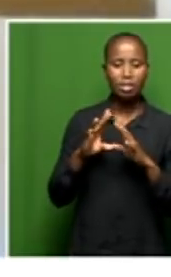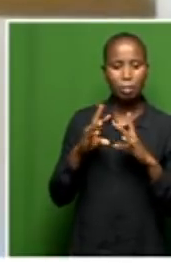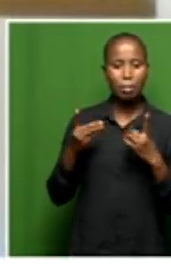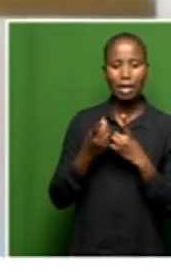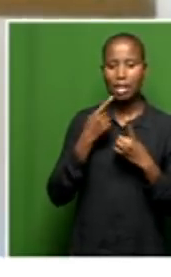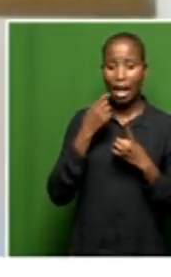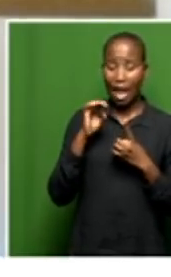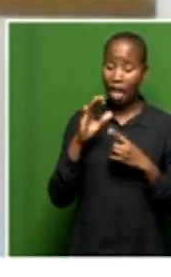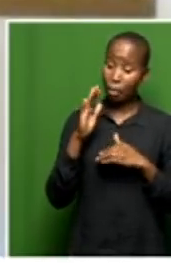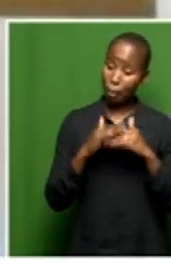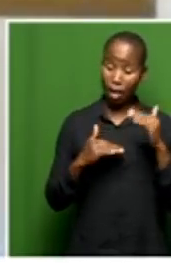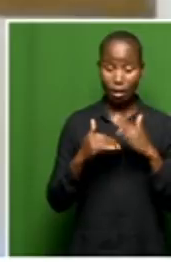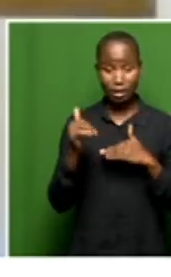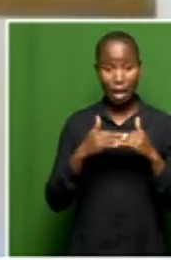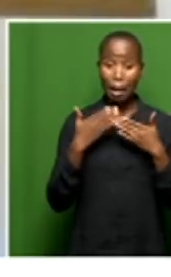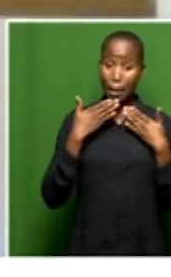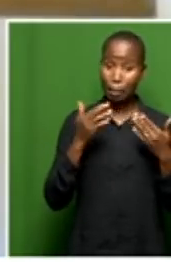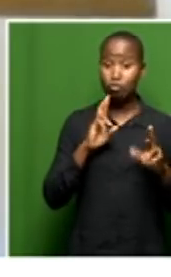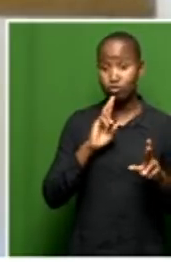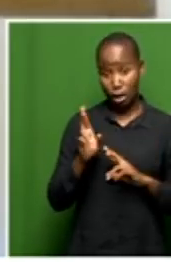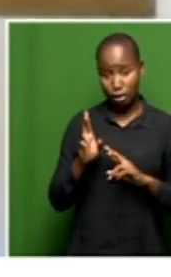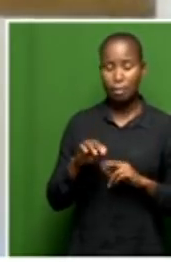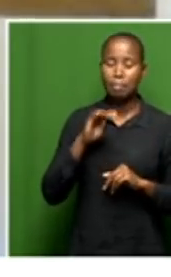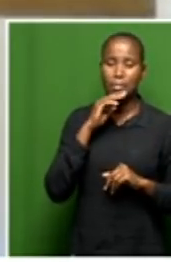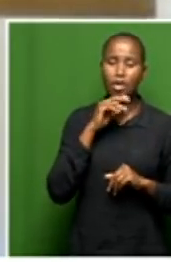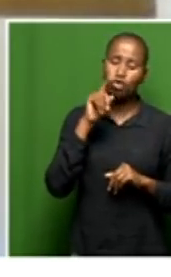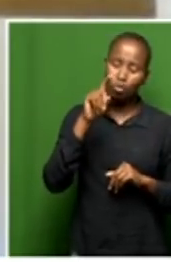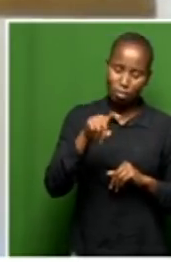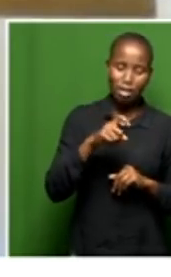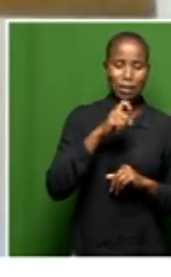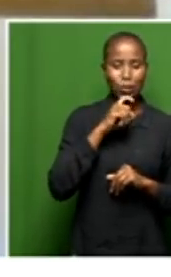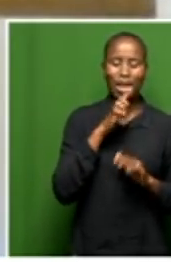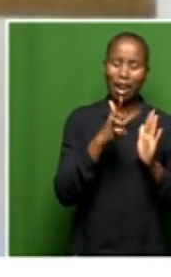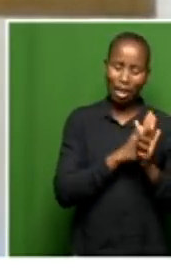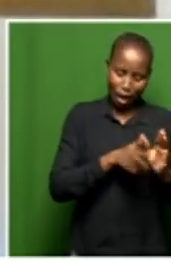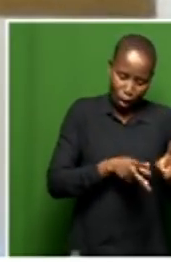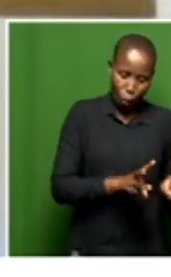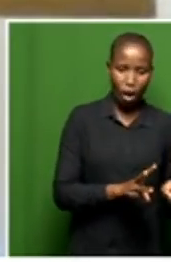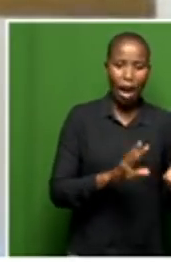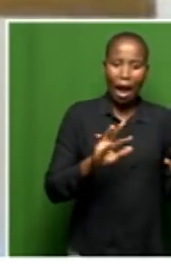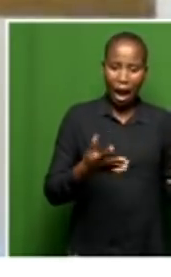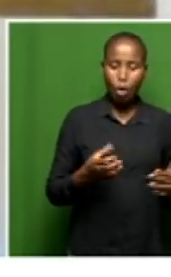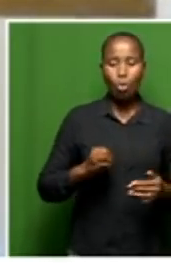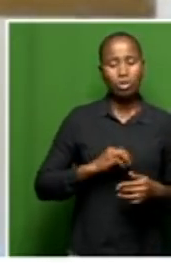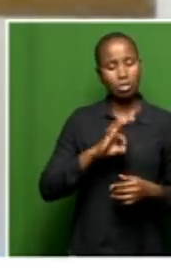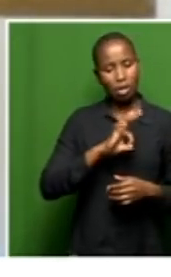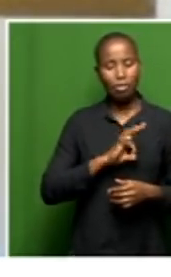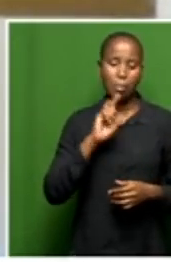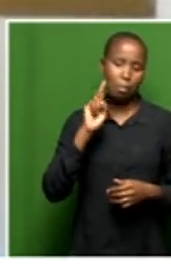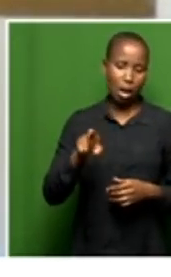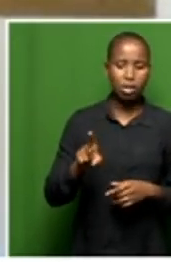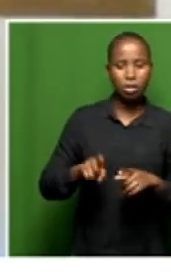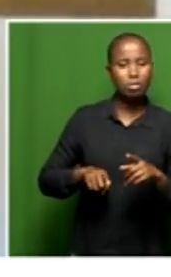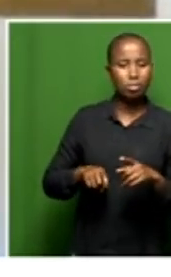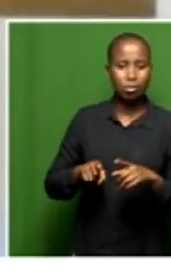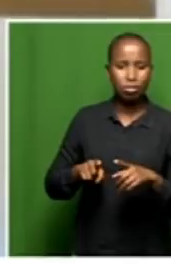the building is not going to be ready, then you need to go through the legal process of either retrenching the staff or, you know, you